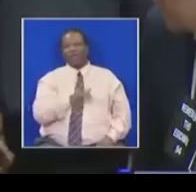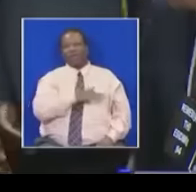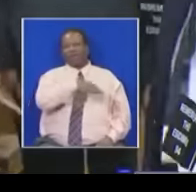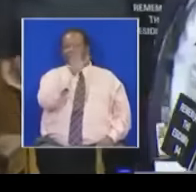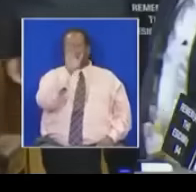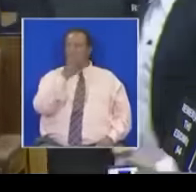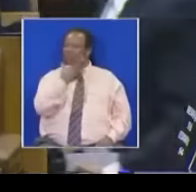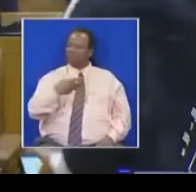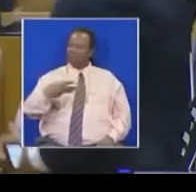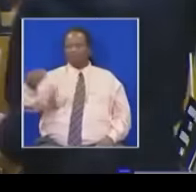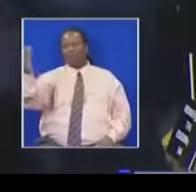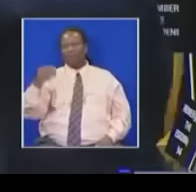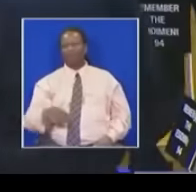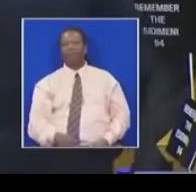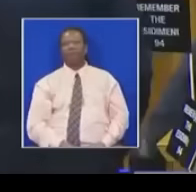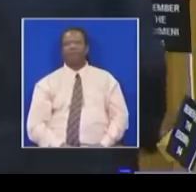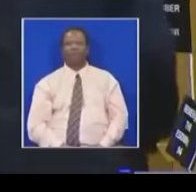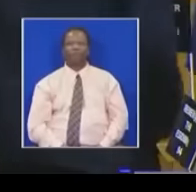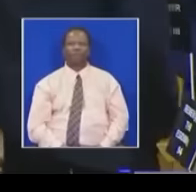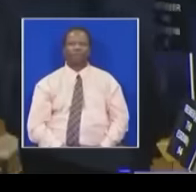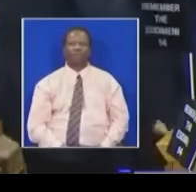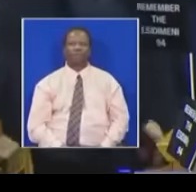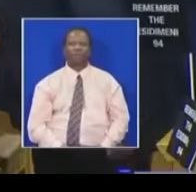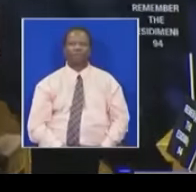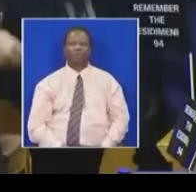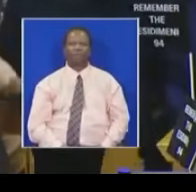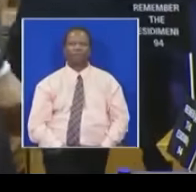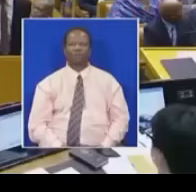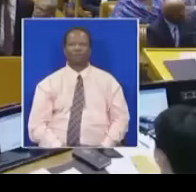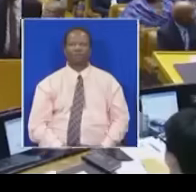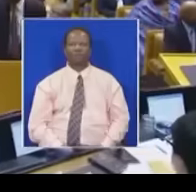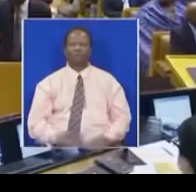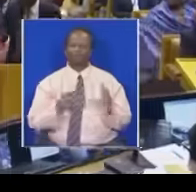ad to stay in the saying.